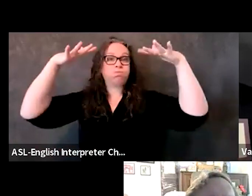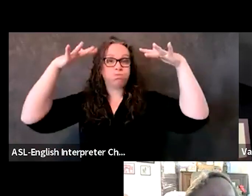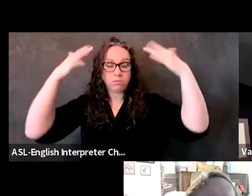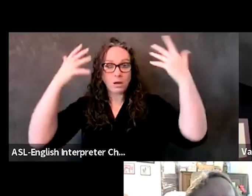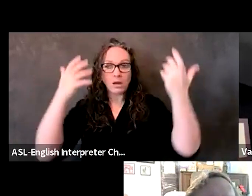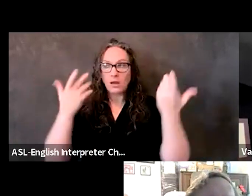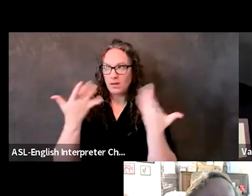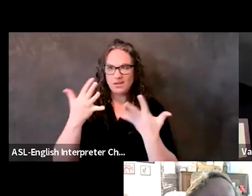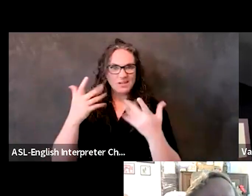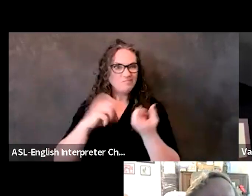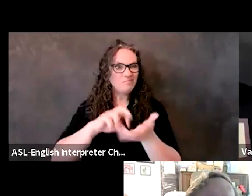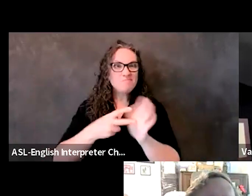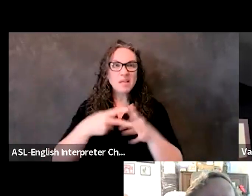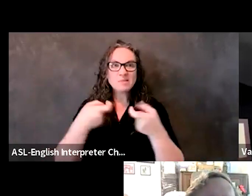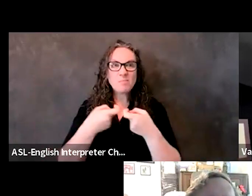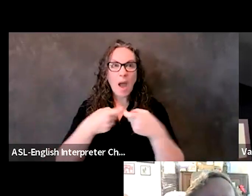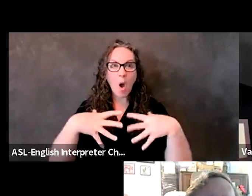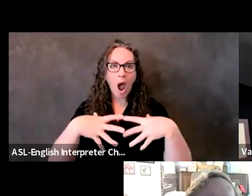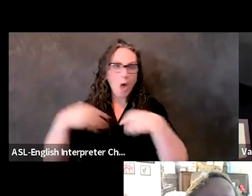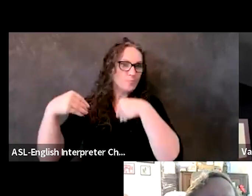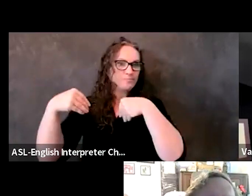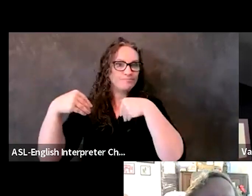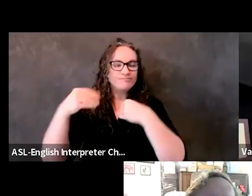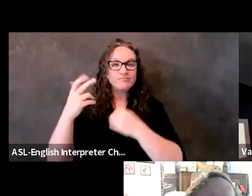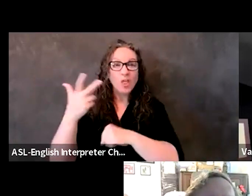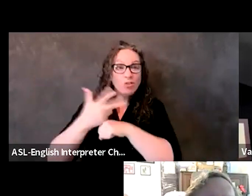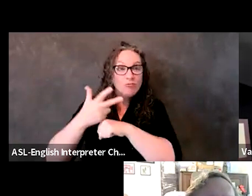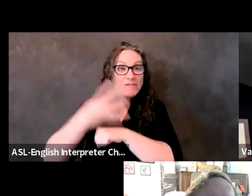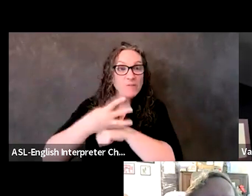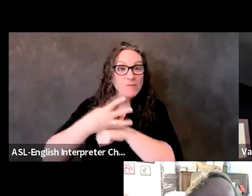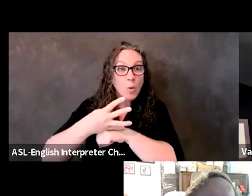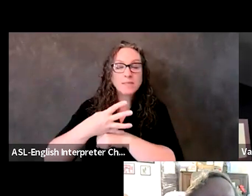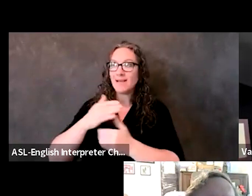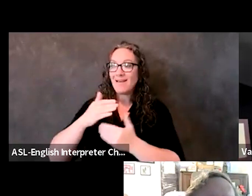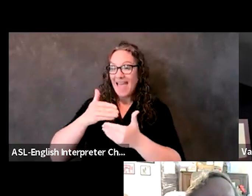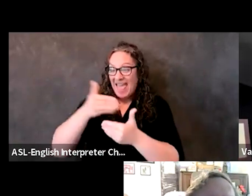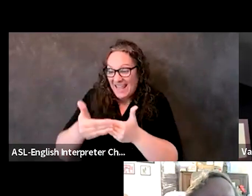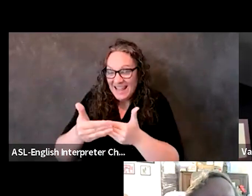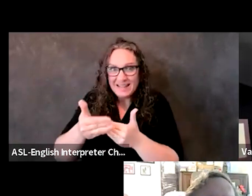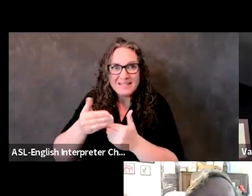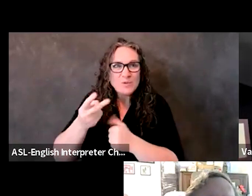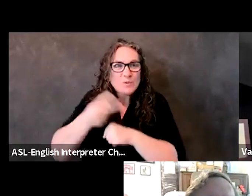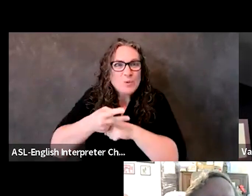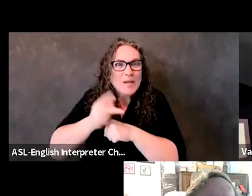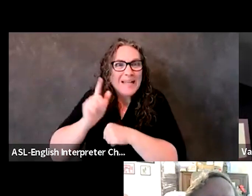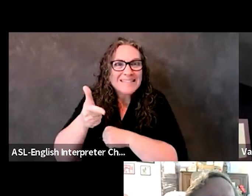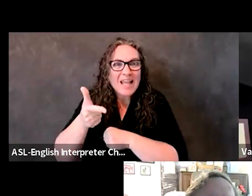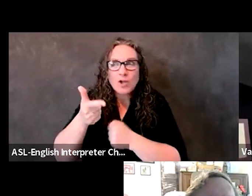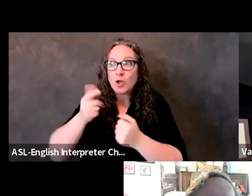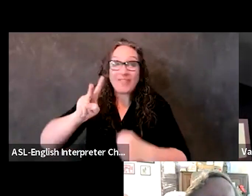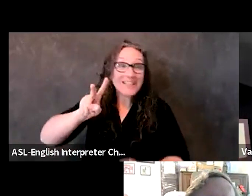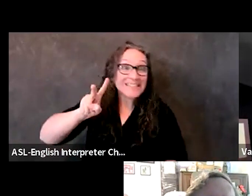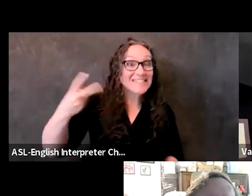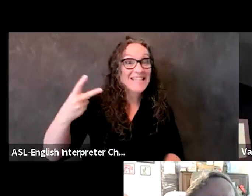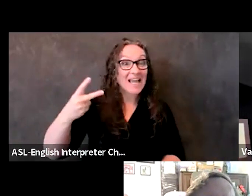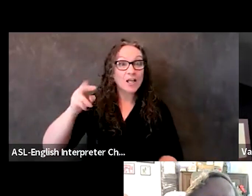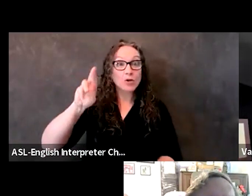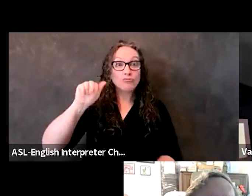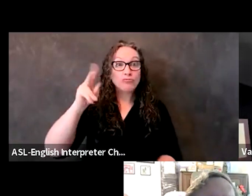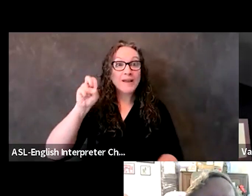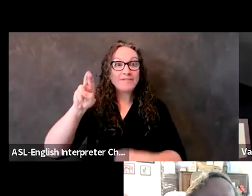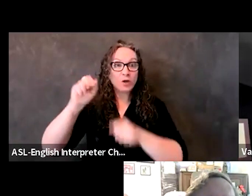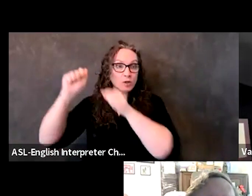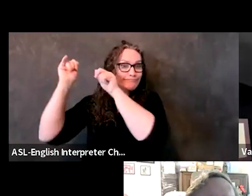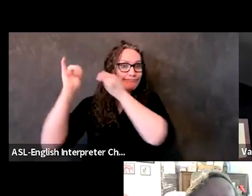Then almost immediately, we were hit with the second atmospheric river. And we saw, you know, pretty heavy snow